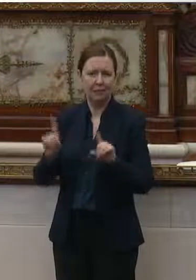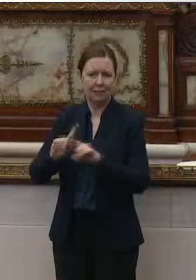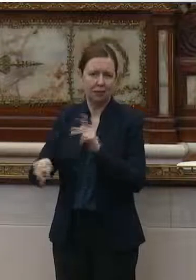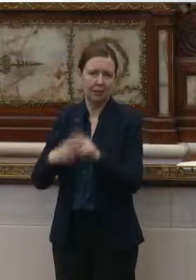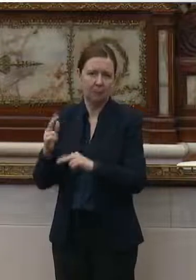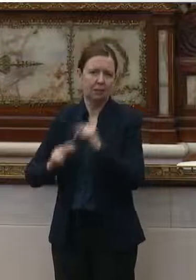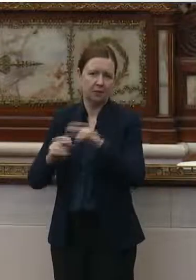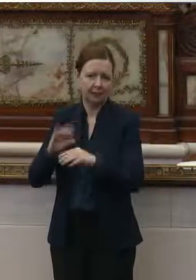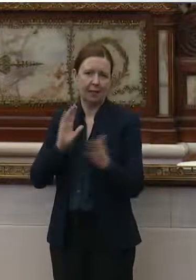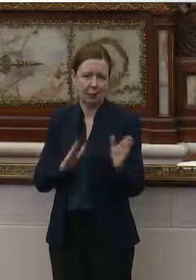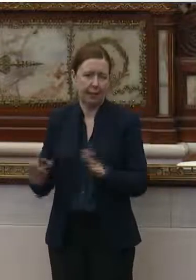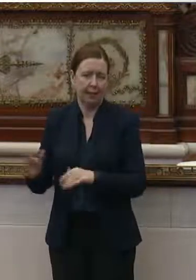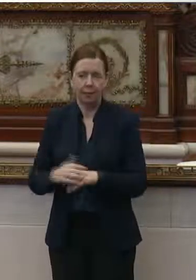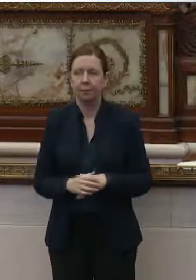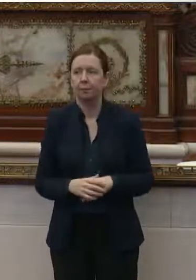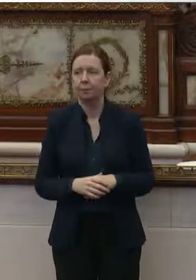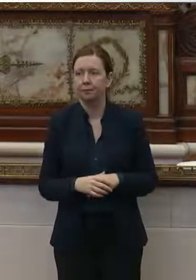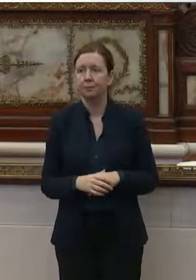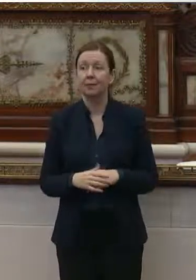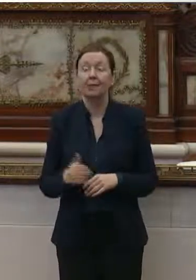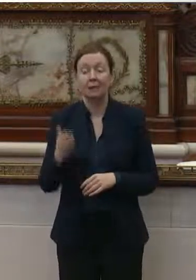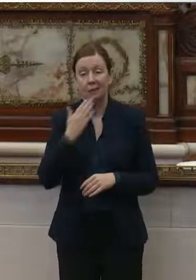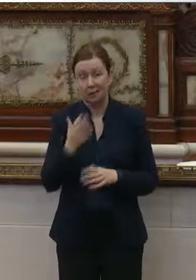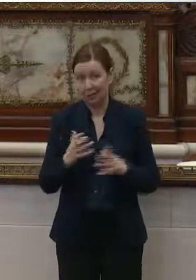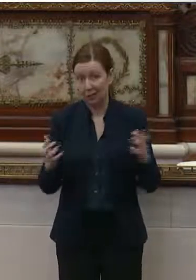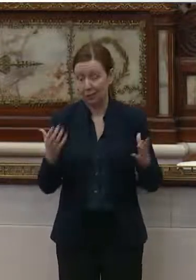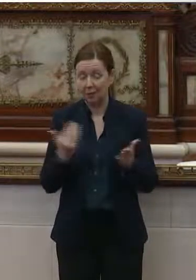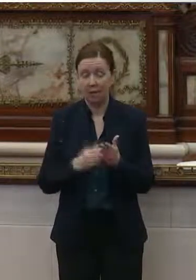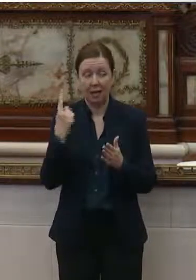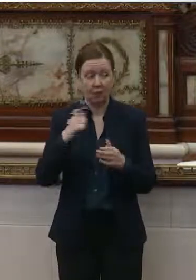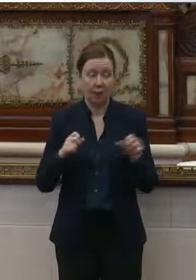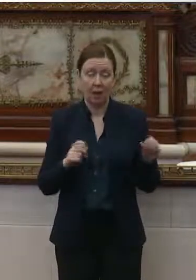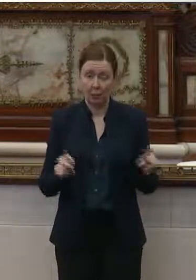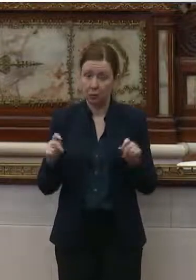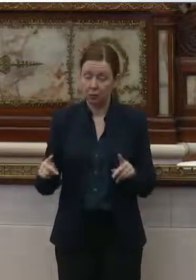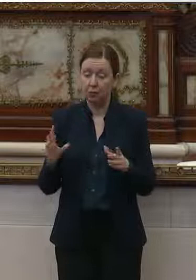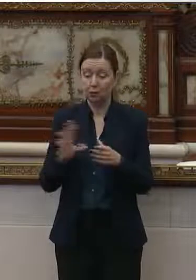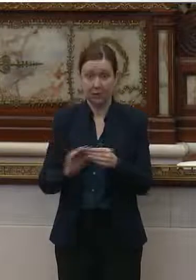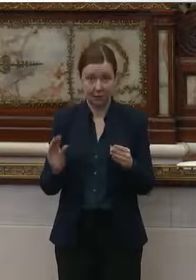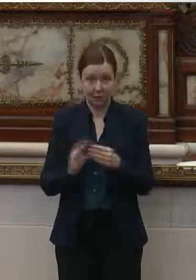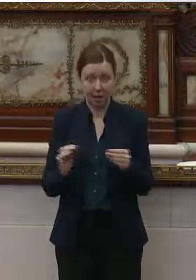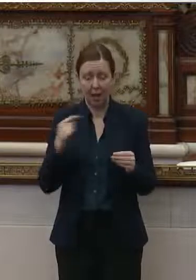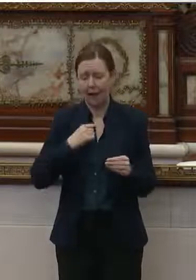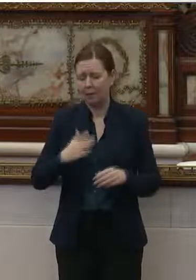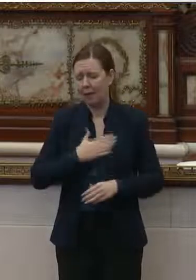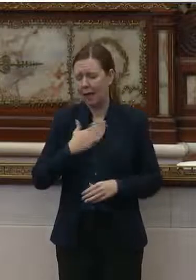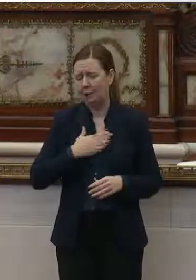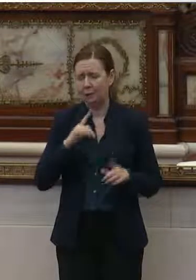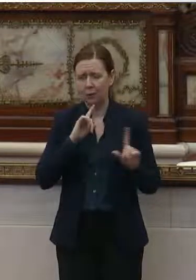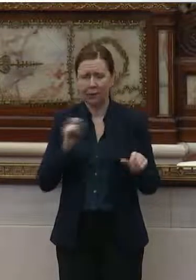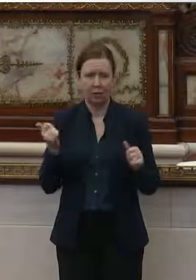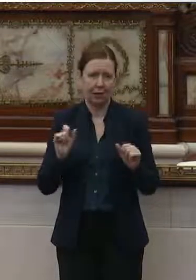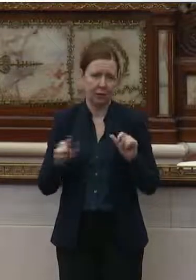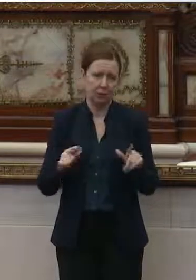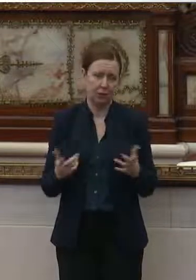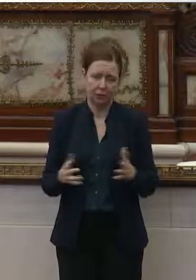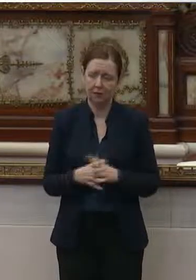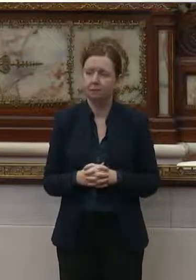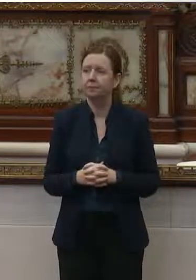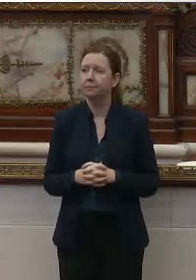facilities in our planning. So thank you very much again for this opportunity to testify, and I'm happy to take any questions you might have.